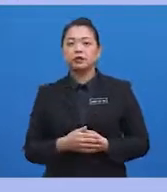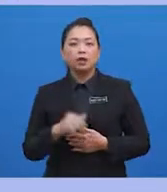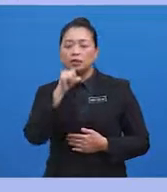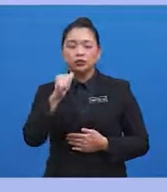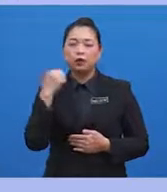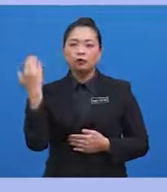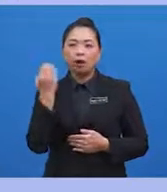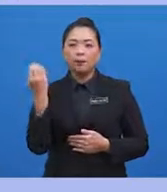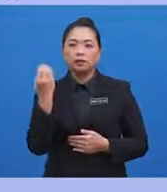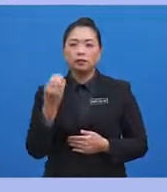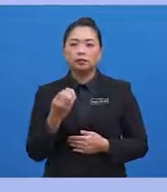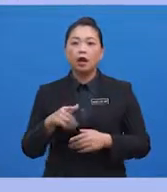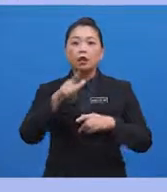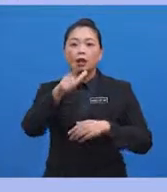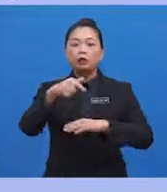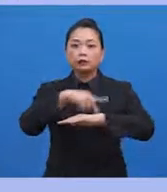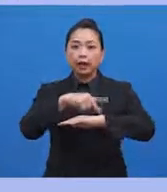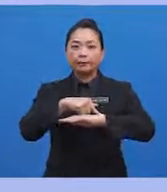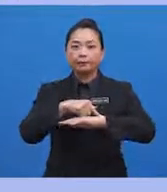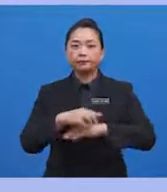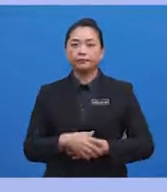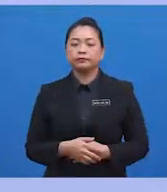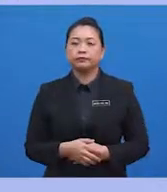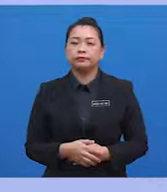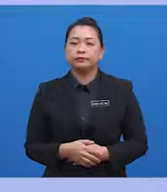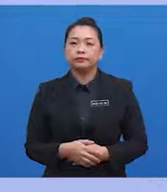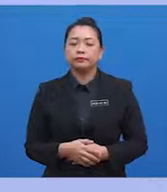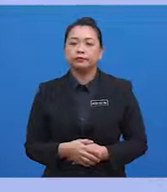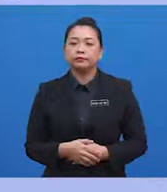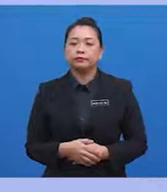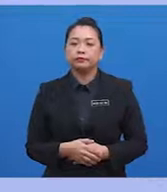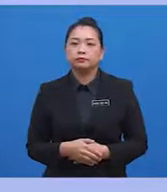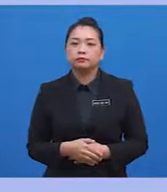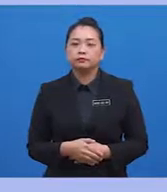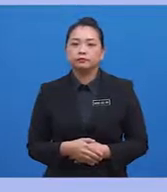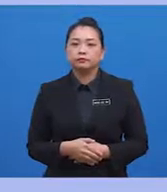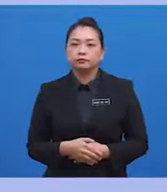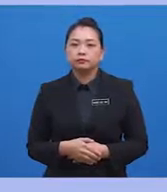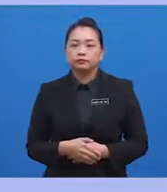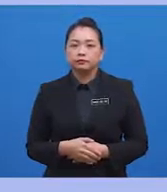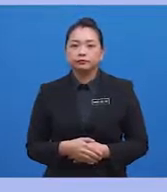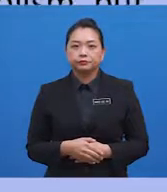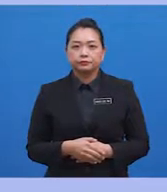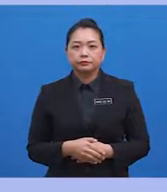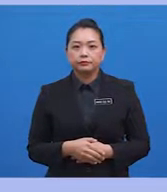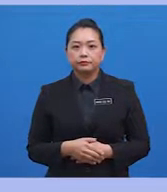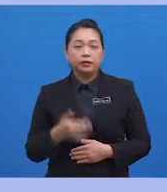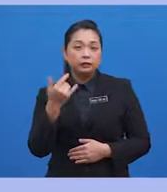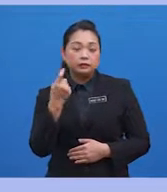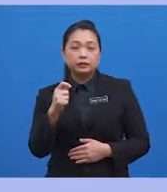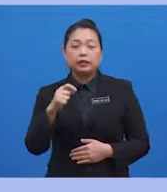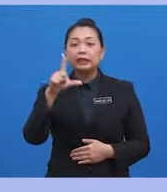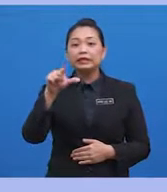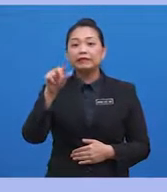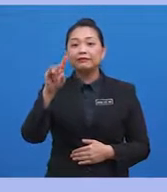long-term users of heroin, MDMA, ketamine and other dangerous drugs. Now, organ is the liver. The liver